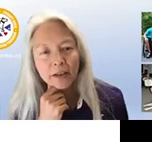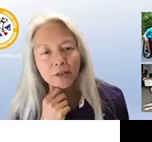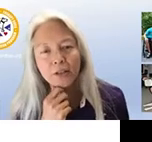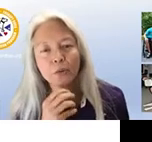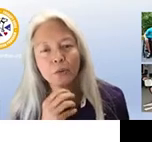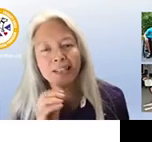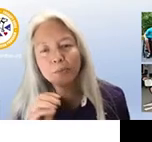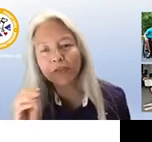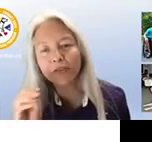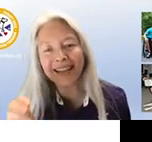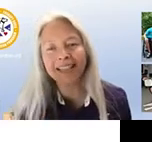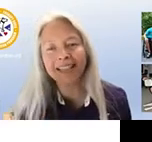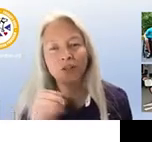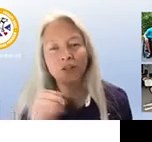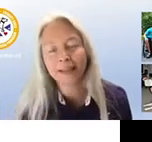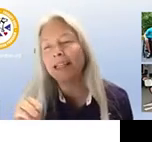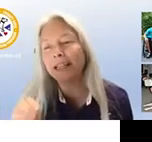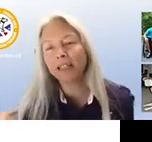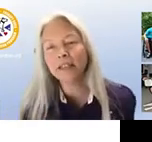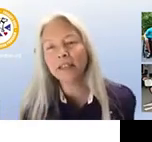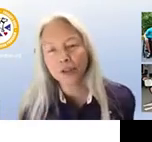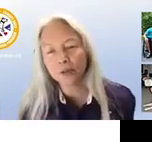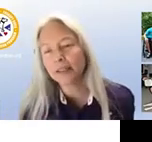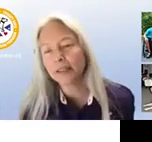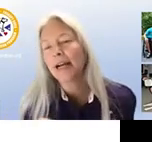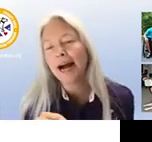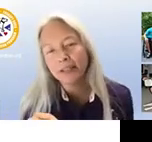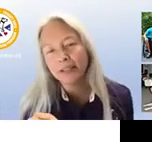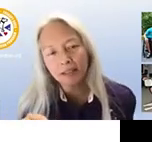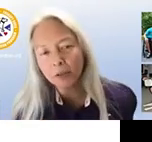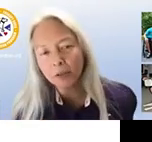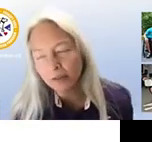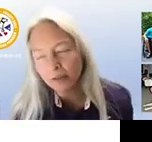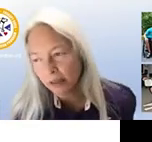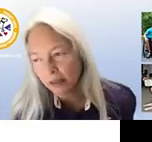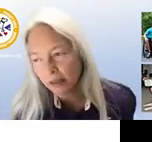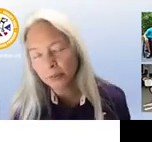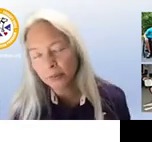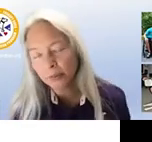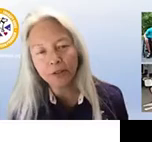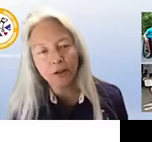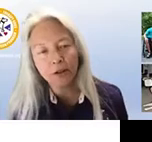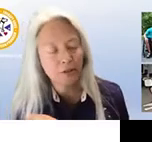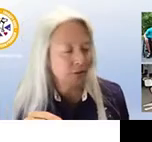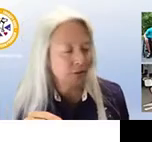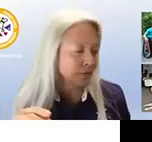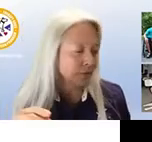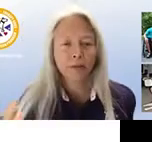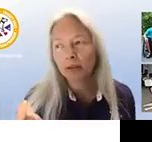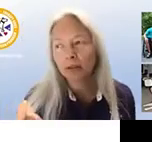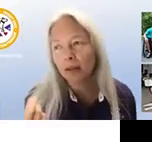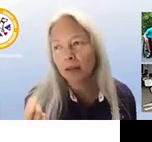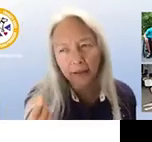locations where the simple fact that it's a dog is the issue as an example at the saint la zoo when we do this talk at the zoo